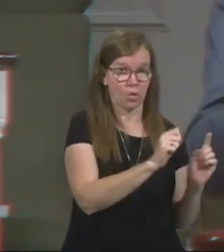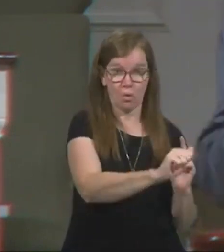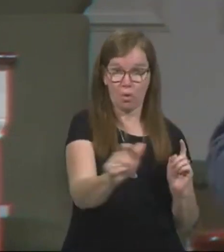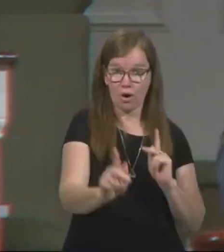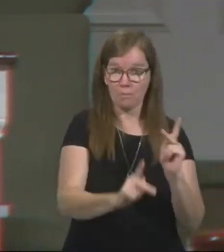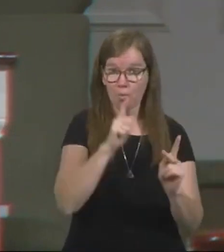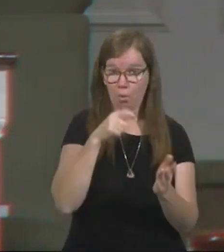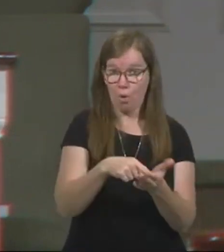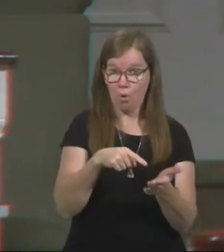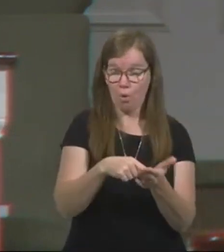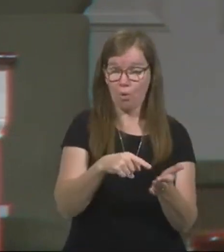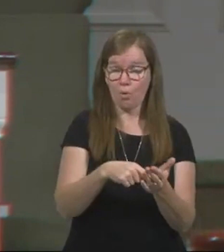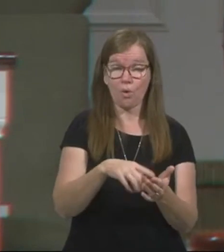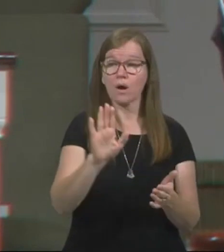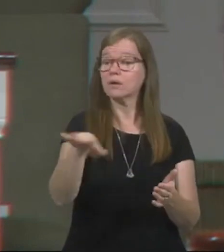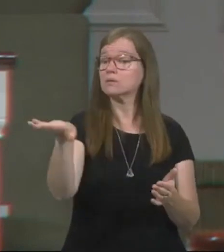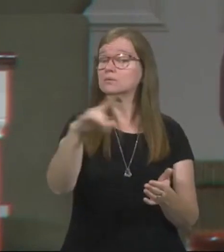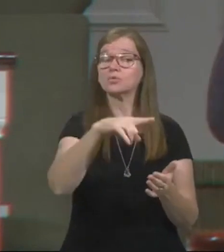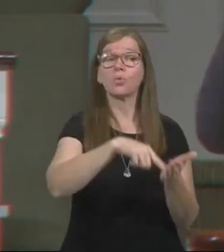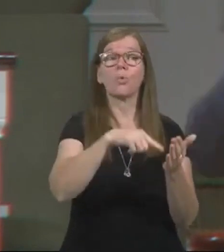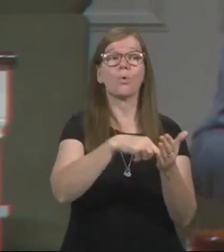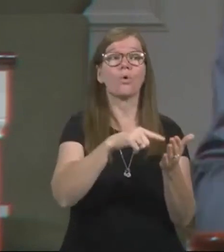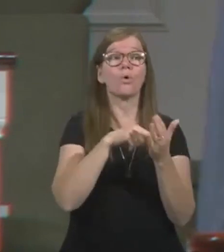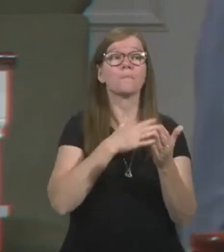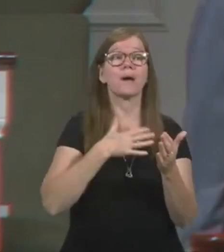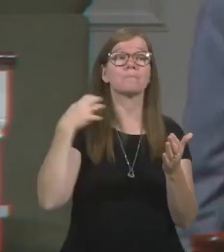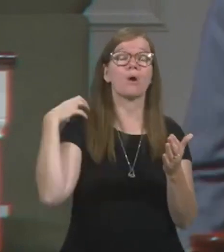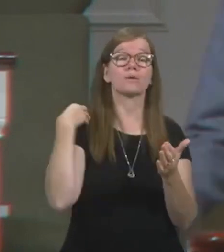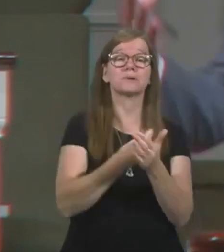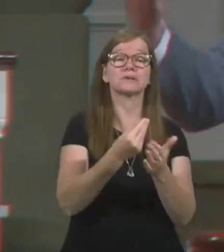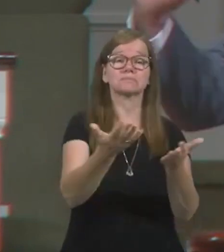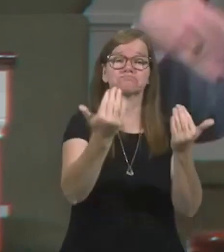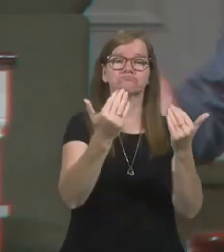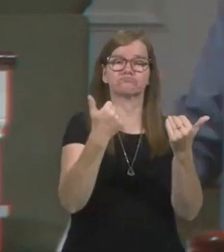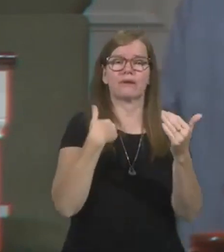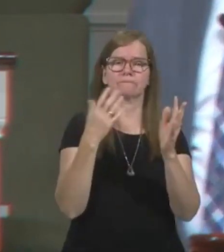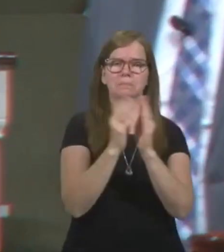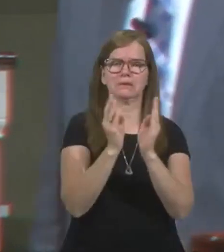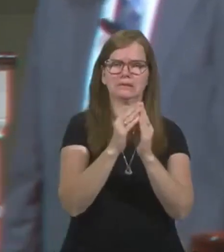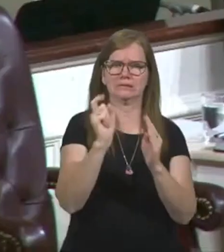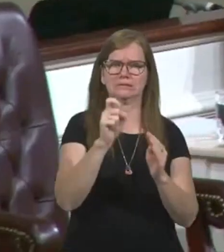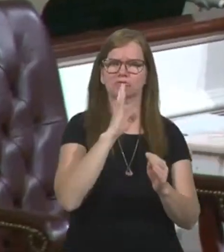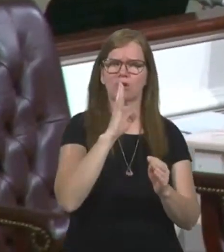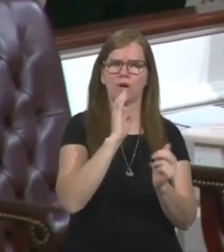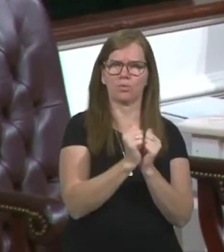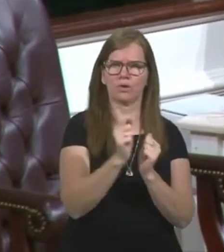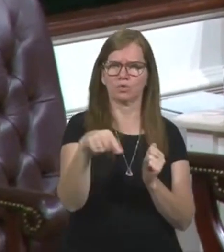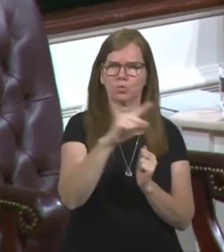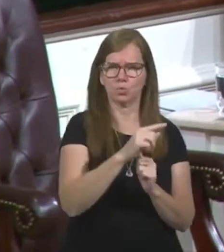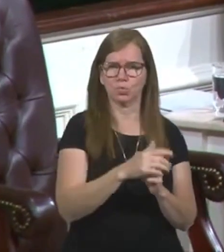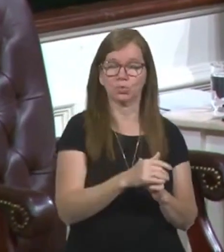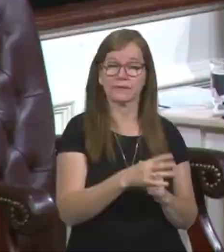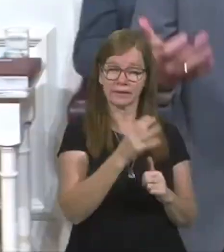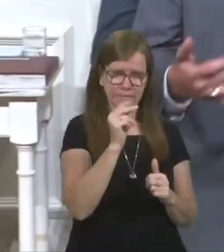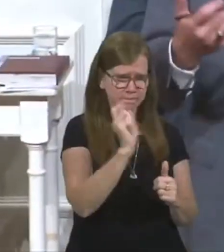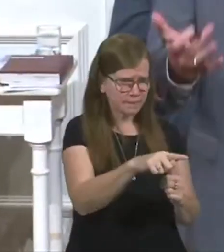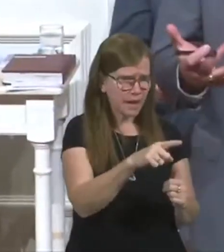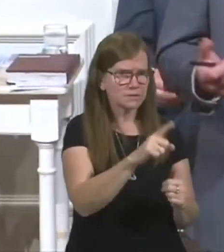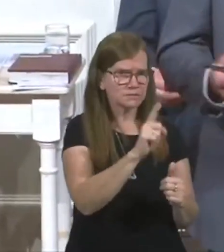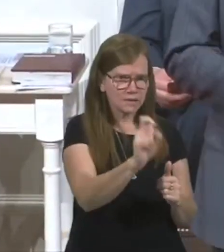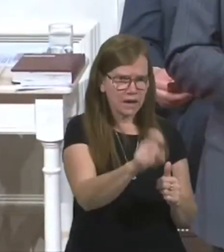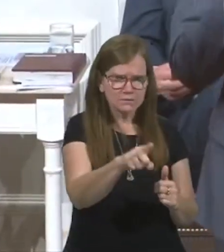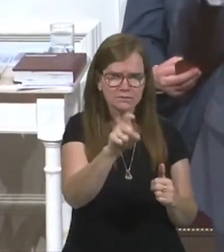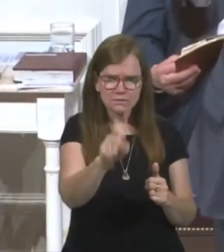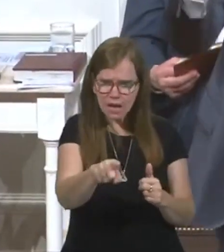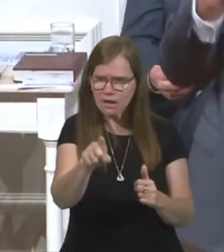money and says, hey, guy, if you owe my boss money, come in. I want to talk to you. I'm going to have a meeting with you. I need to talk to you. And he asked them one by